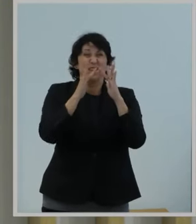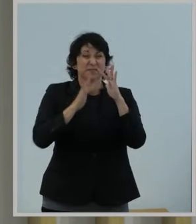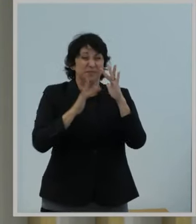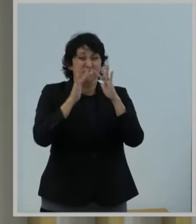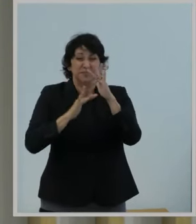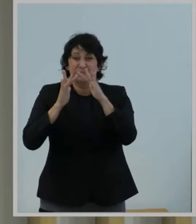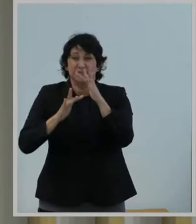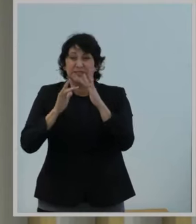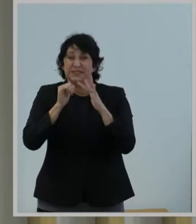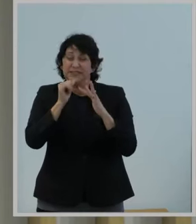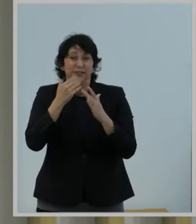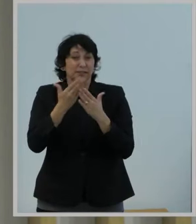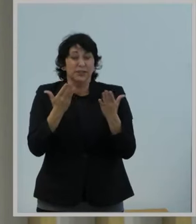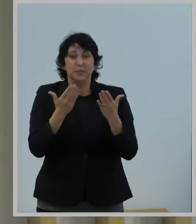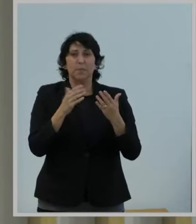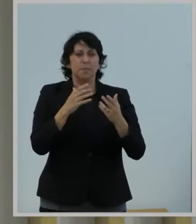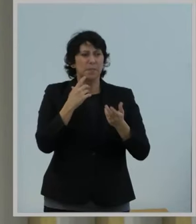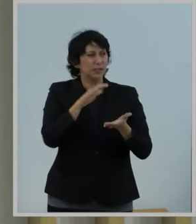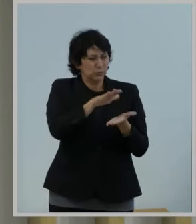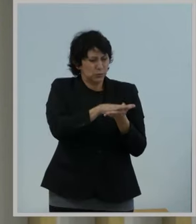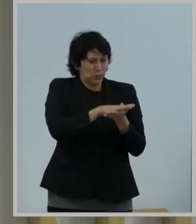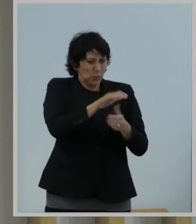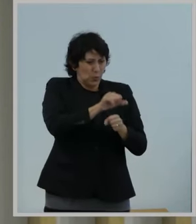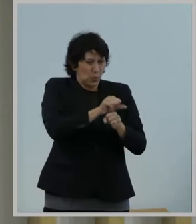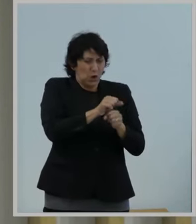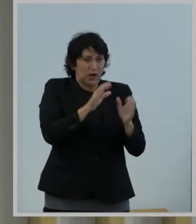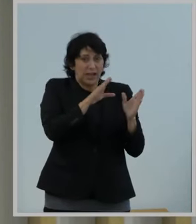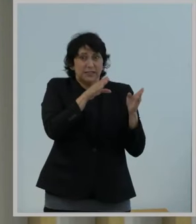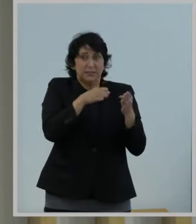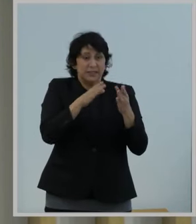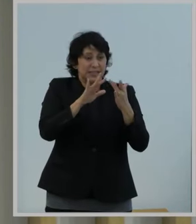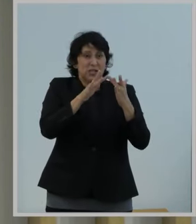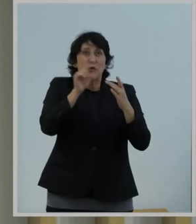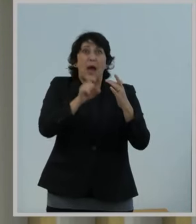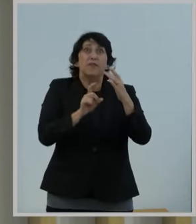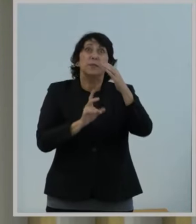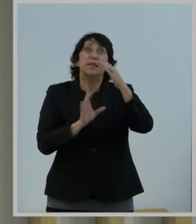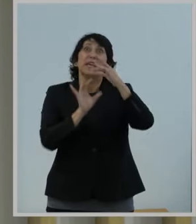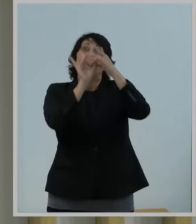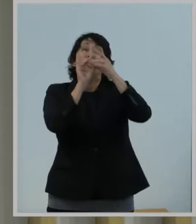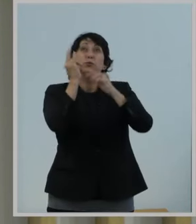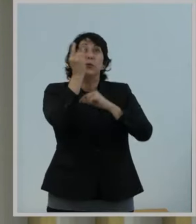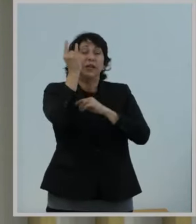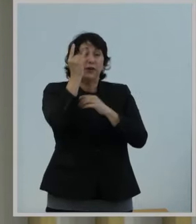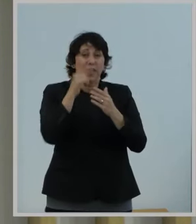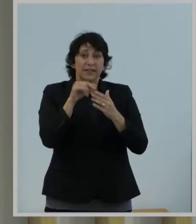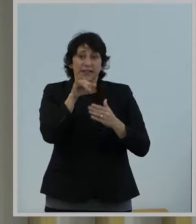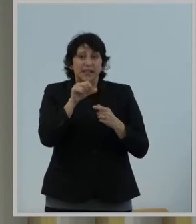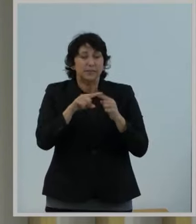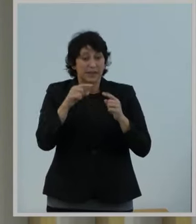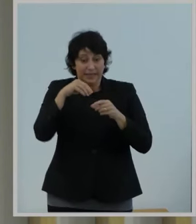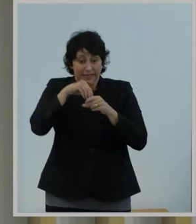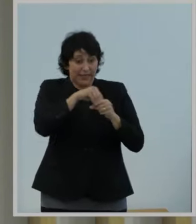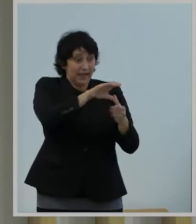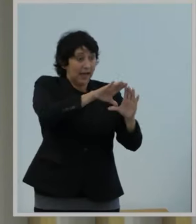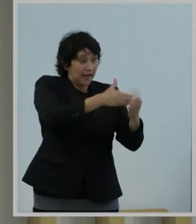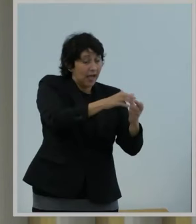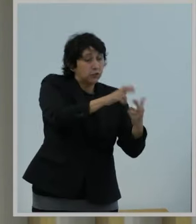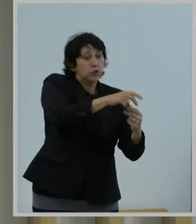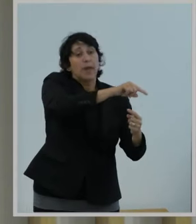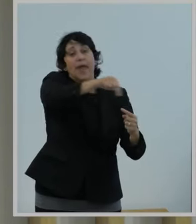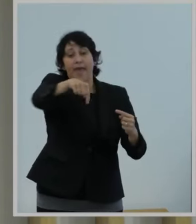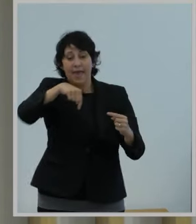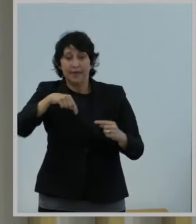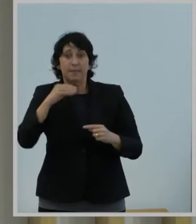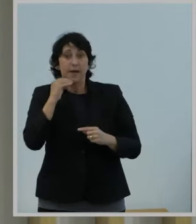But so much schoolwork today depends on students having access to the Internet, not just in class, but at home. And the